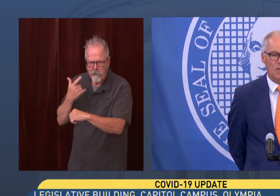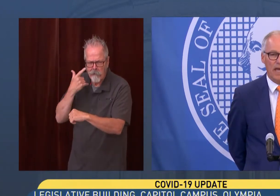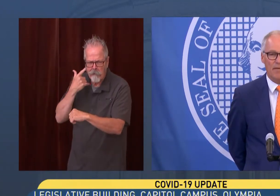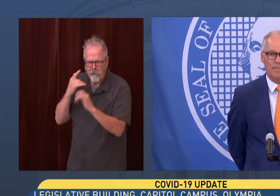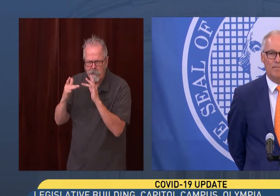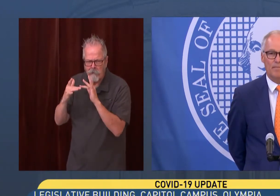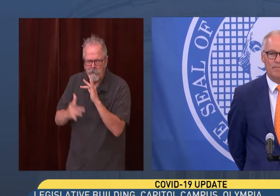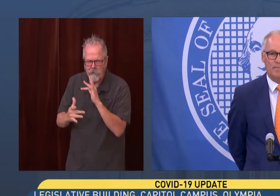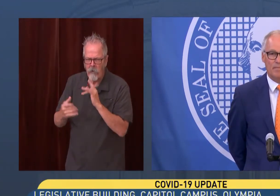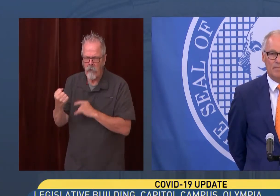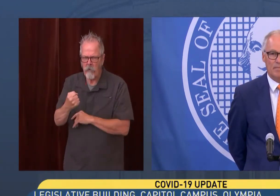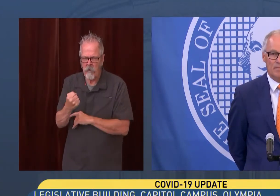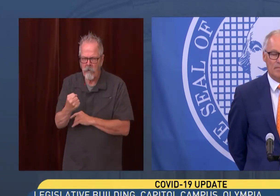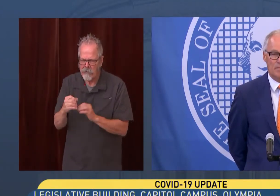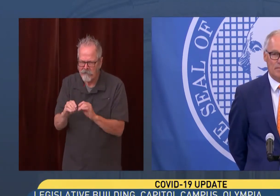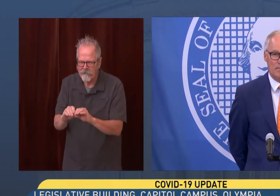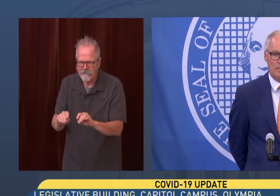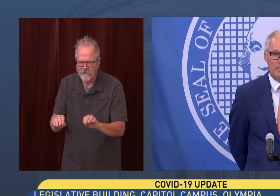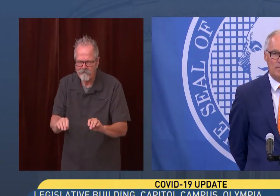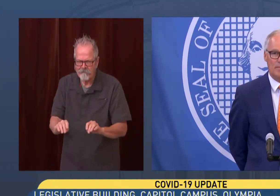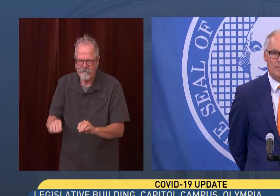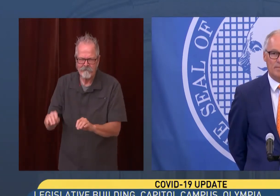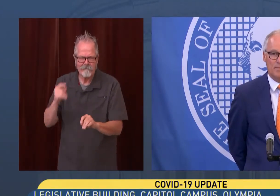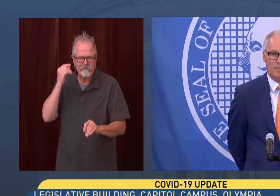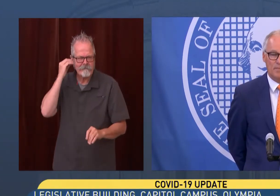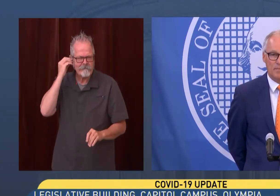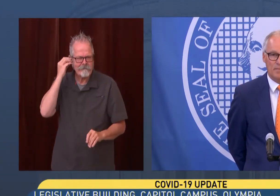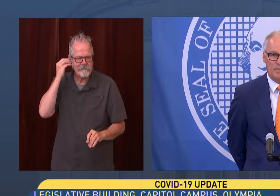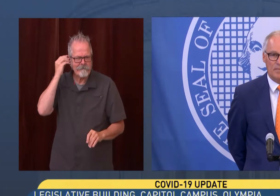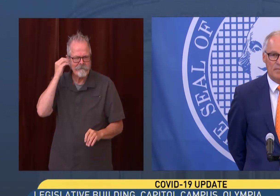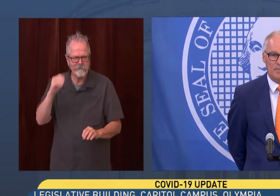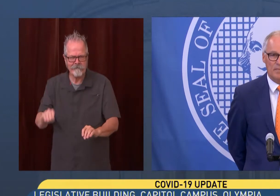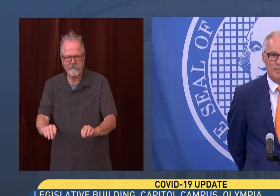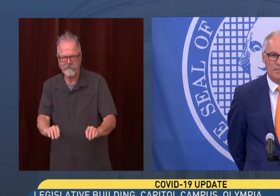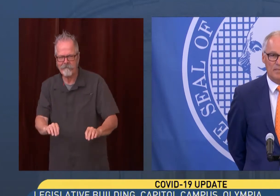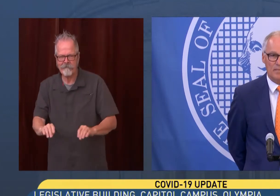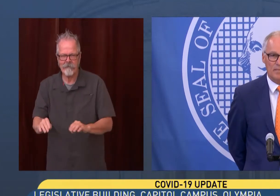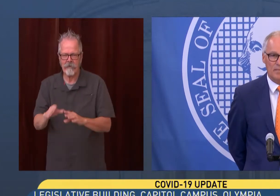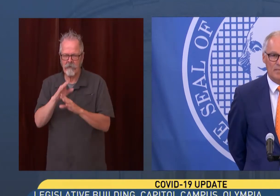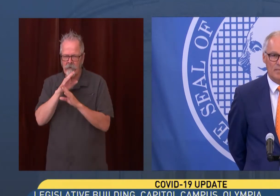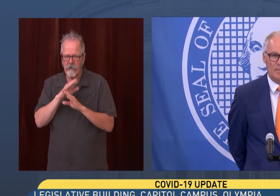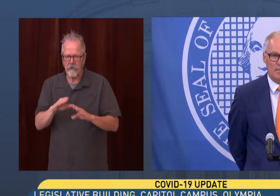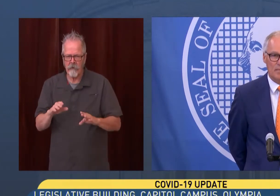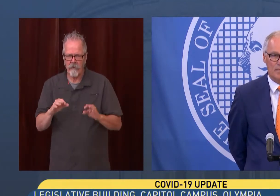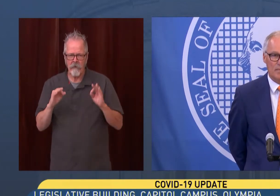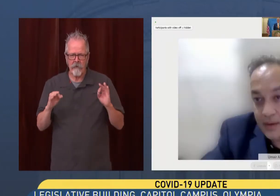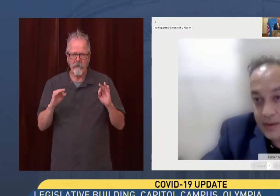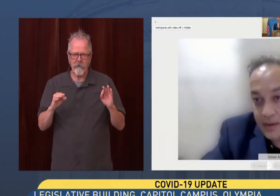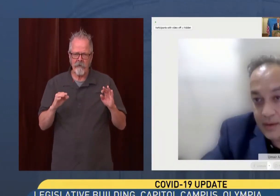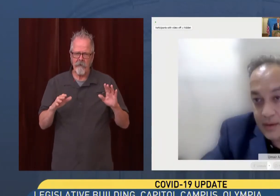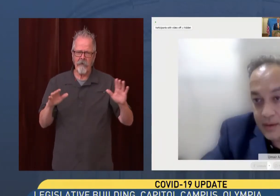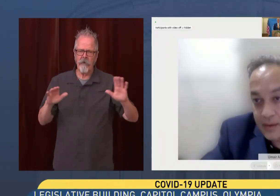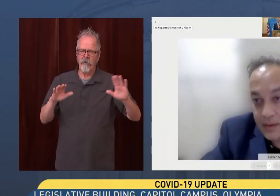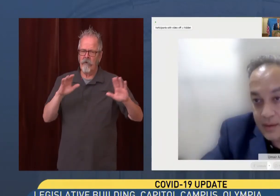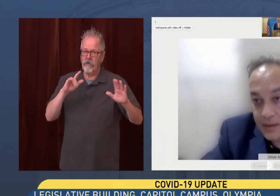Yes. Okay. Okay. All right. Well then, maybe I'll keep my, my comments brief.